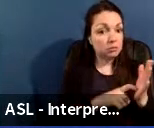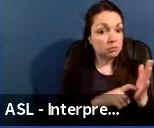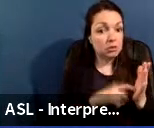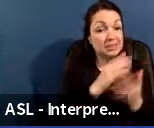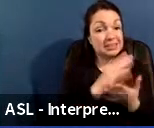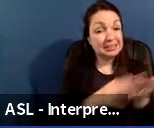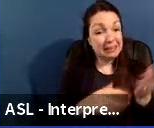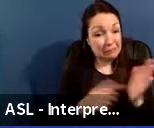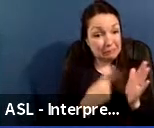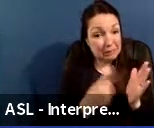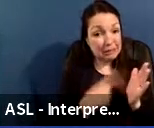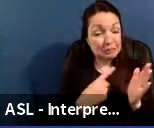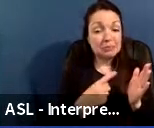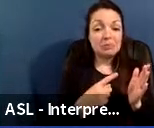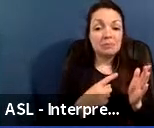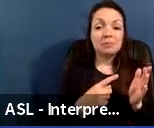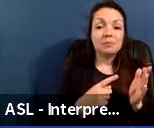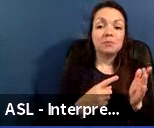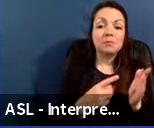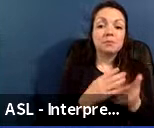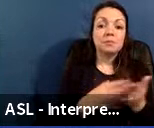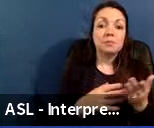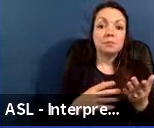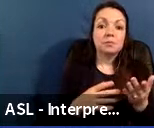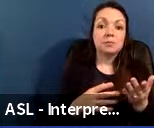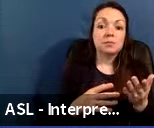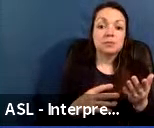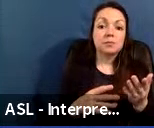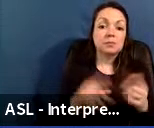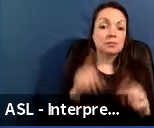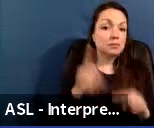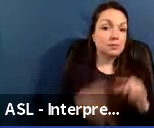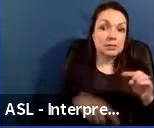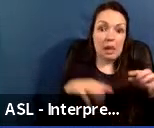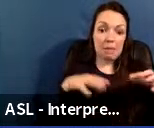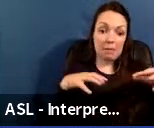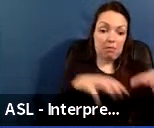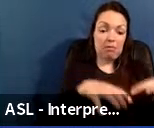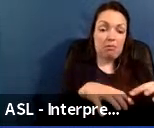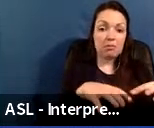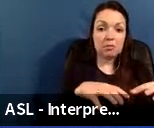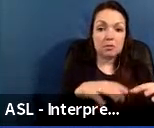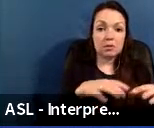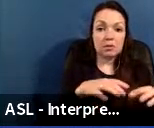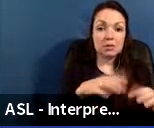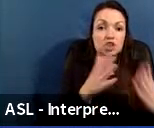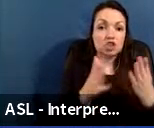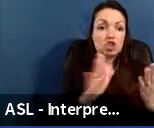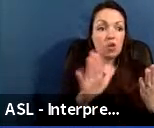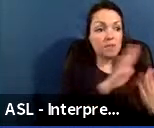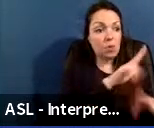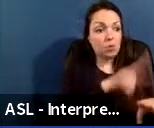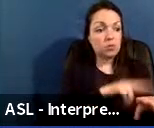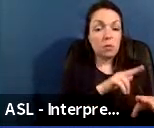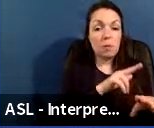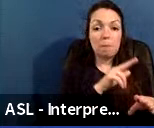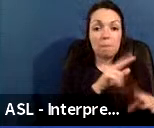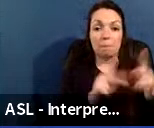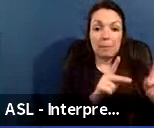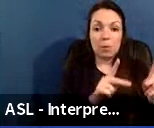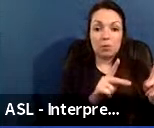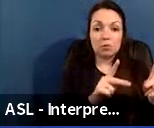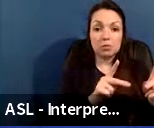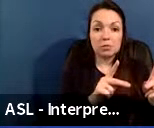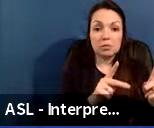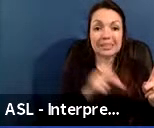occasionally some buildings within the district that cannot efficiently serve their enrolled population due to space pressures, and they